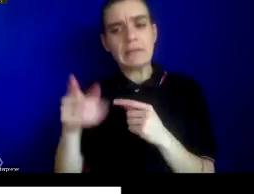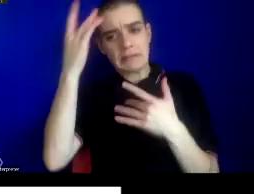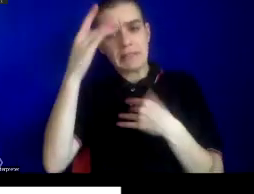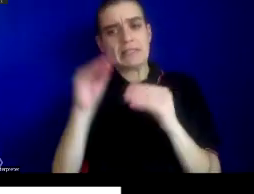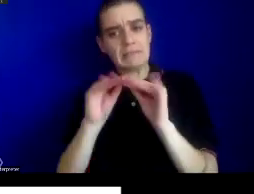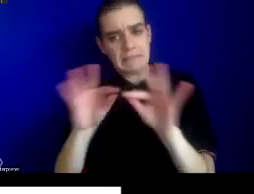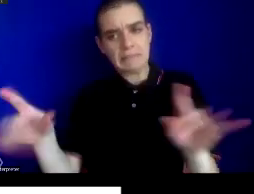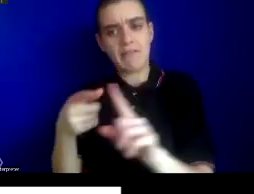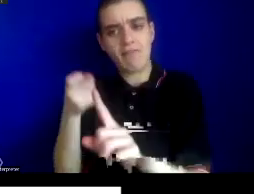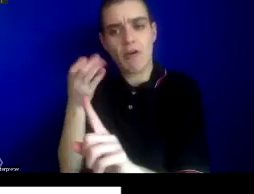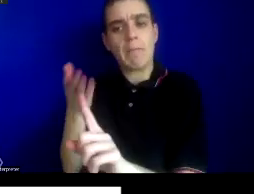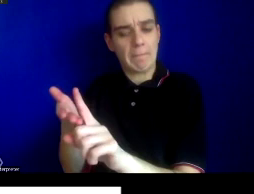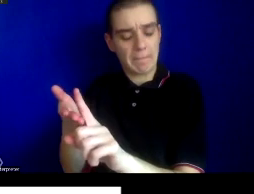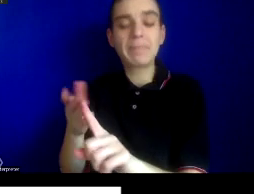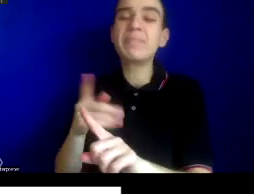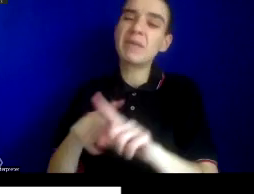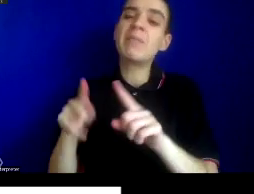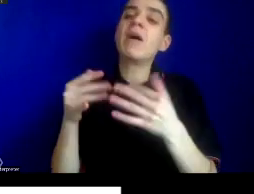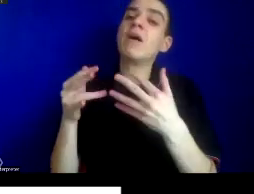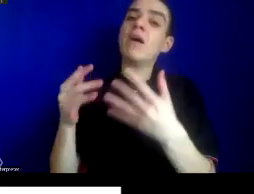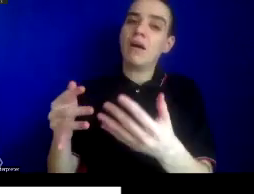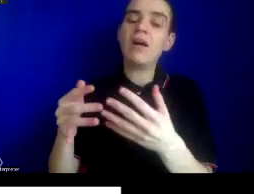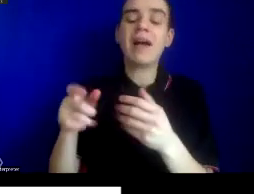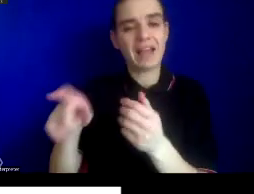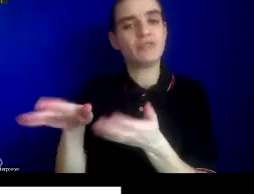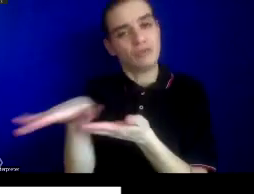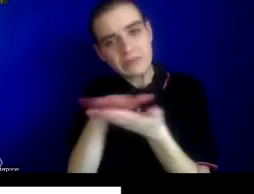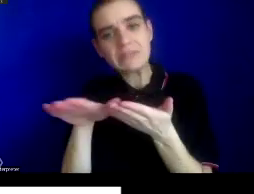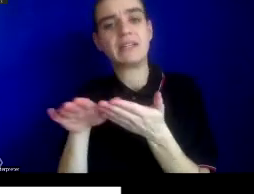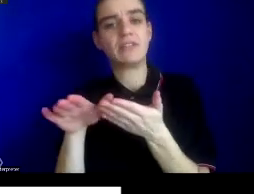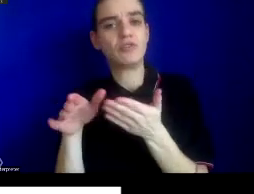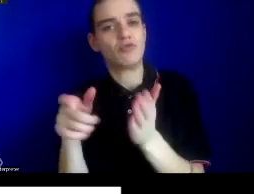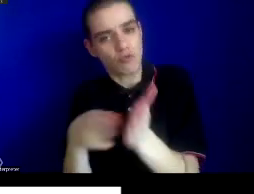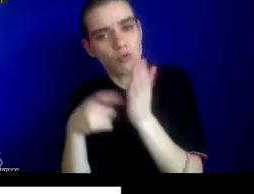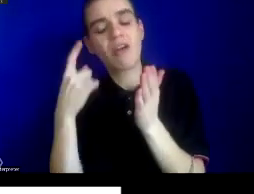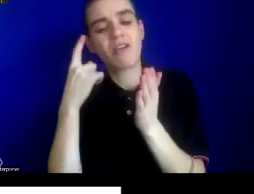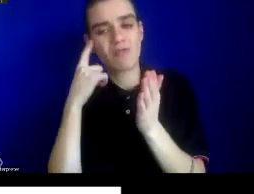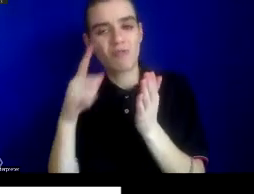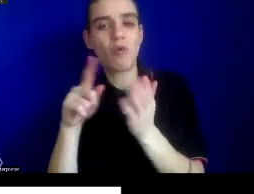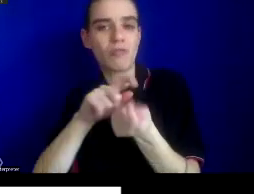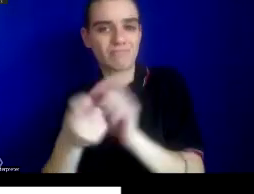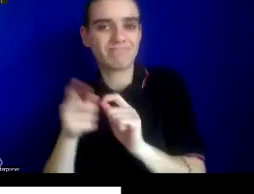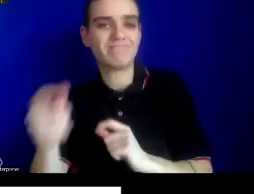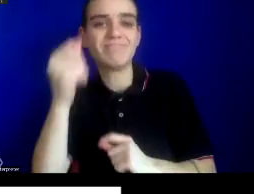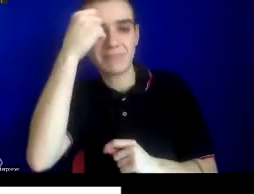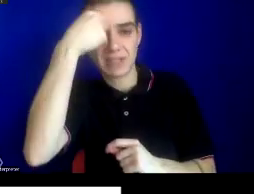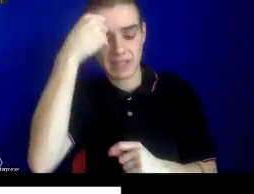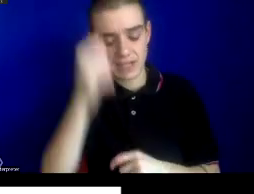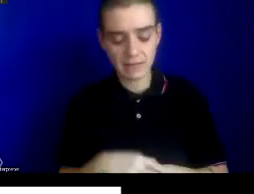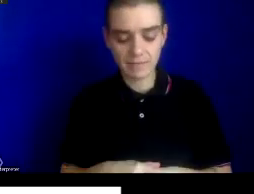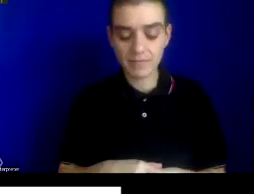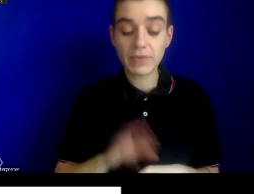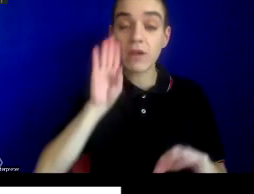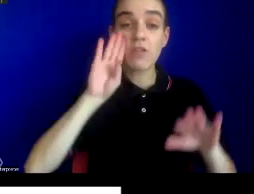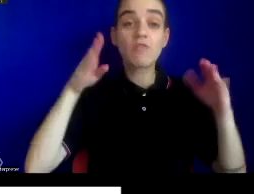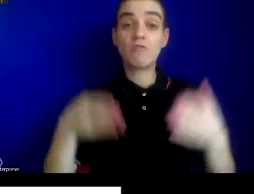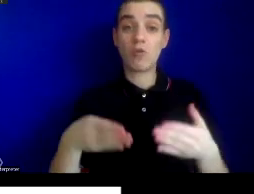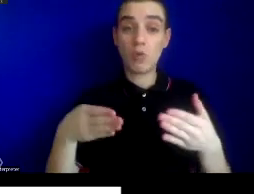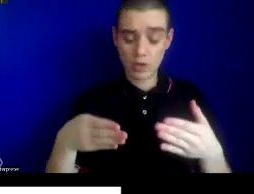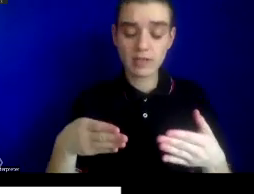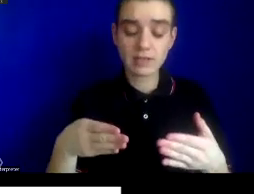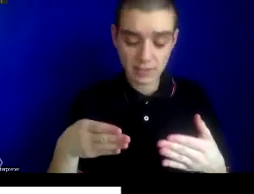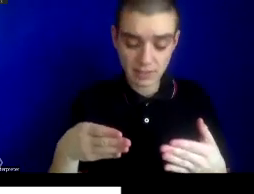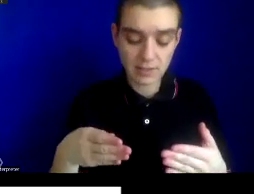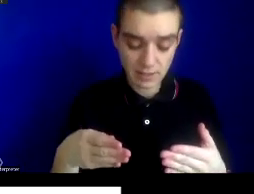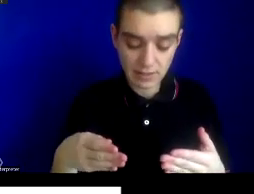19th century. The sanitary measures would be needed to change in India. And the focus of reforms replaced upon the surveillance and control